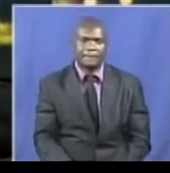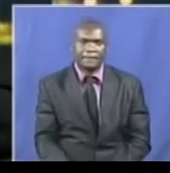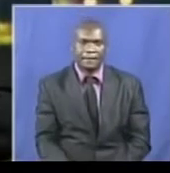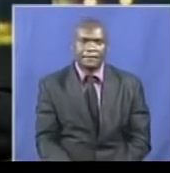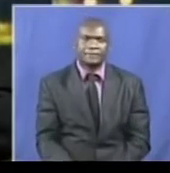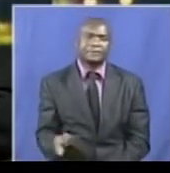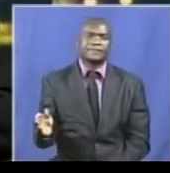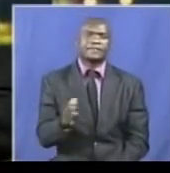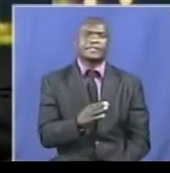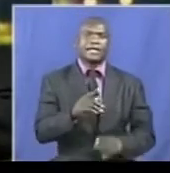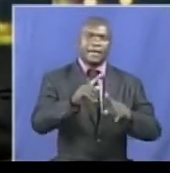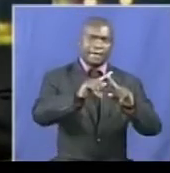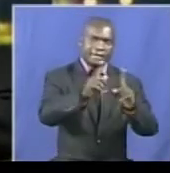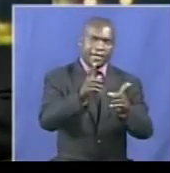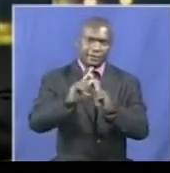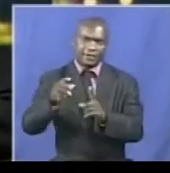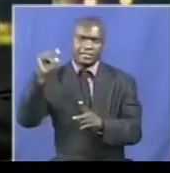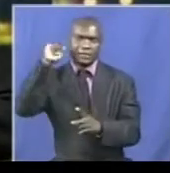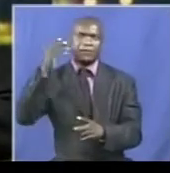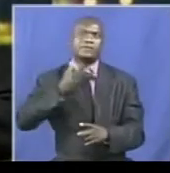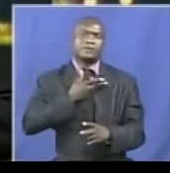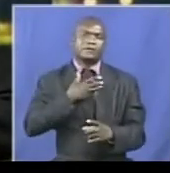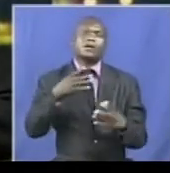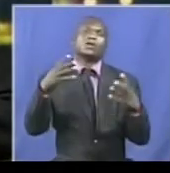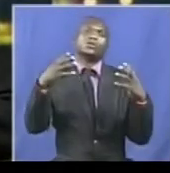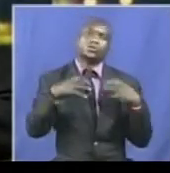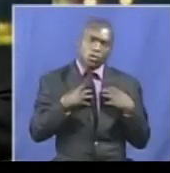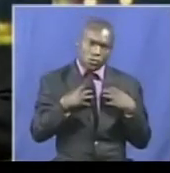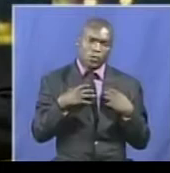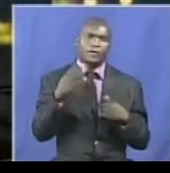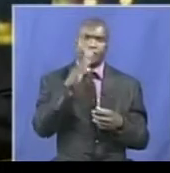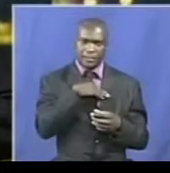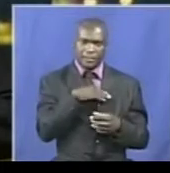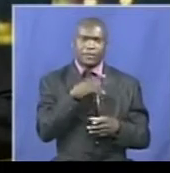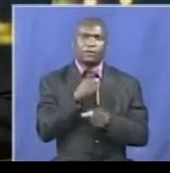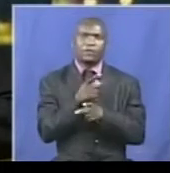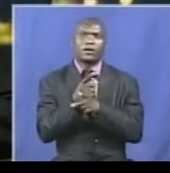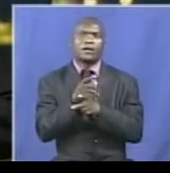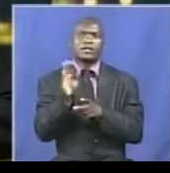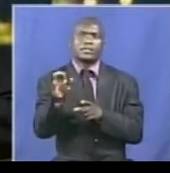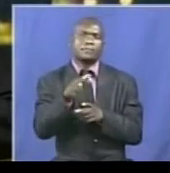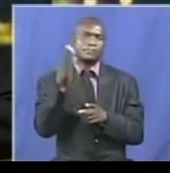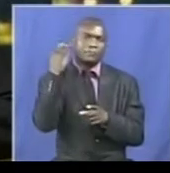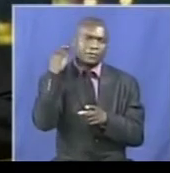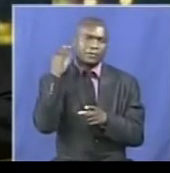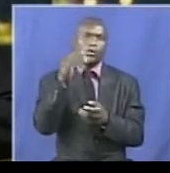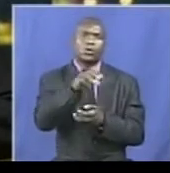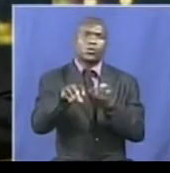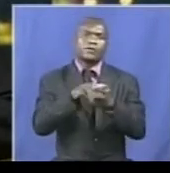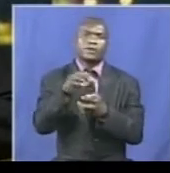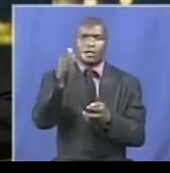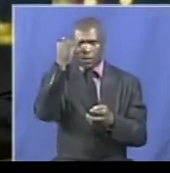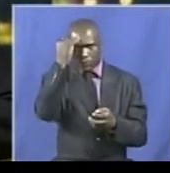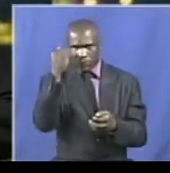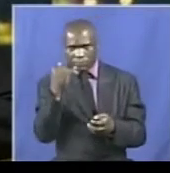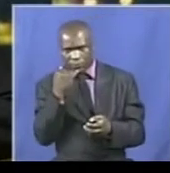Various party cadres say they are still in shock after the ill treatment they got under the leadership of the disgraced Mujuru faction.